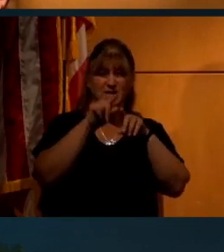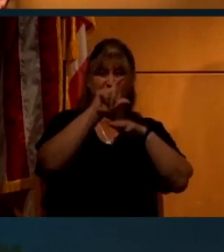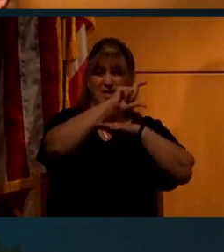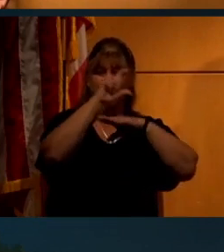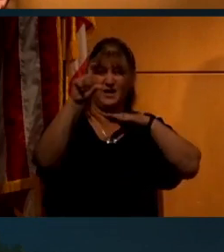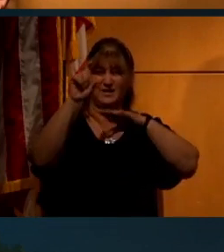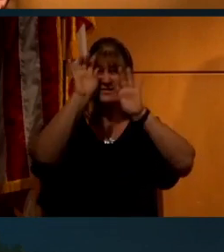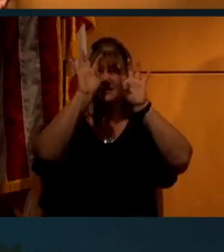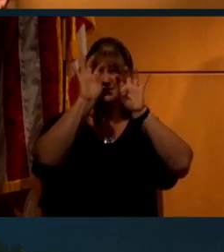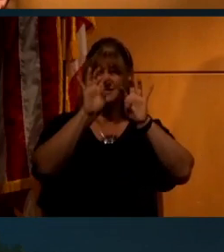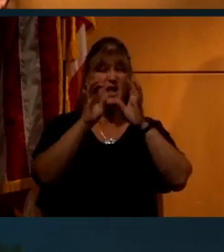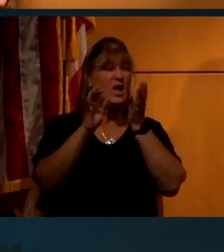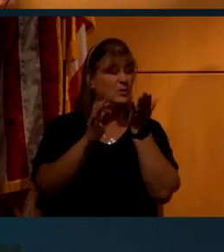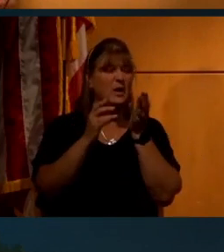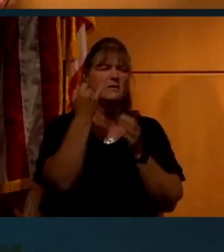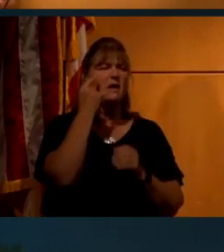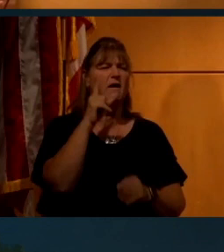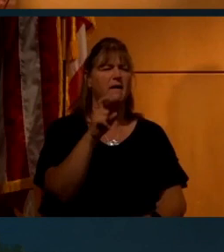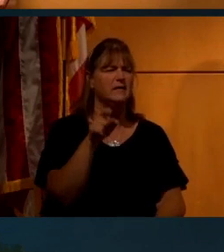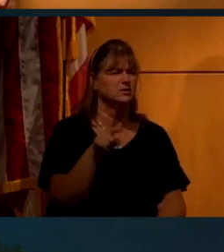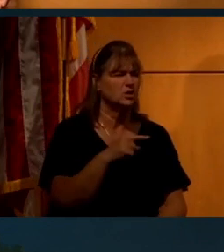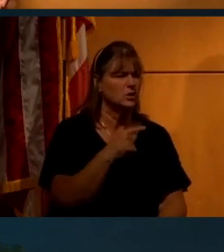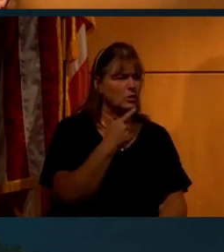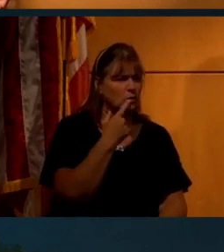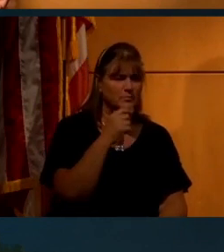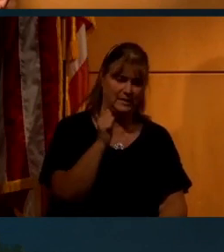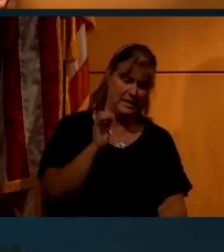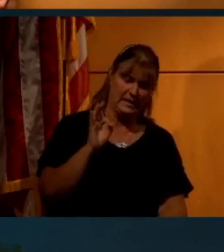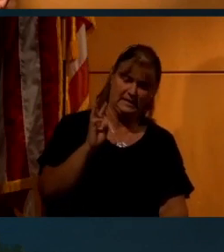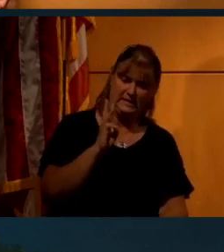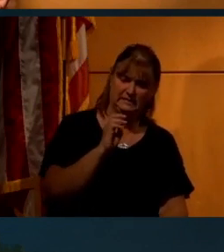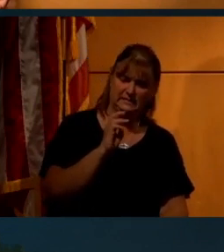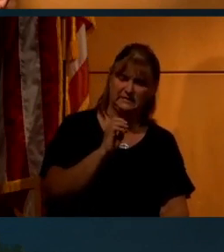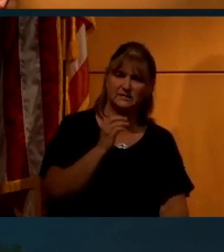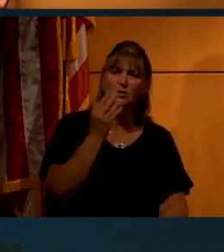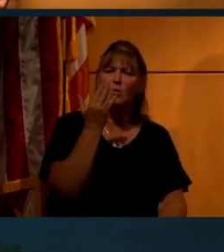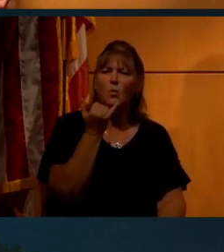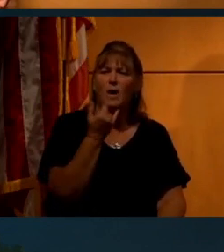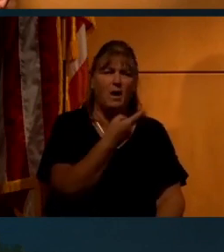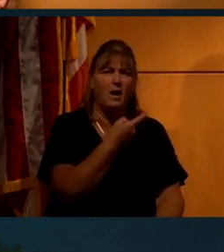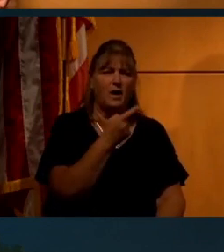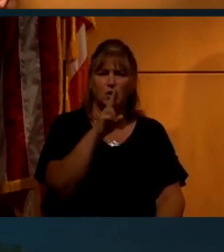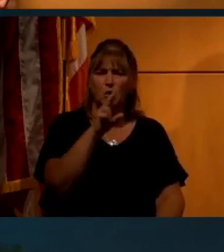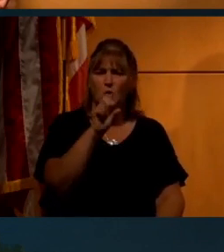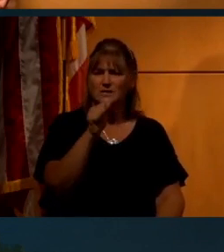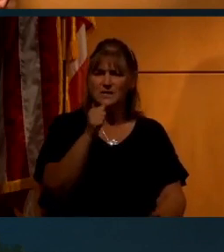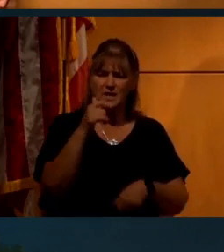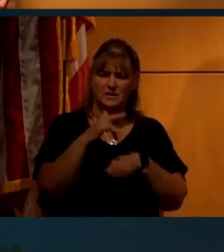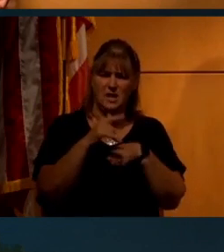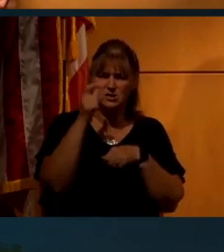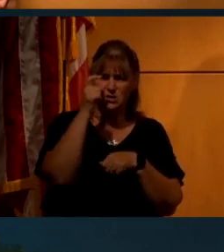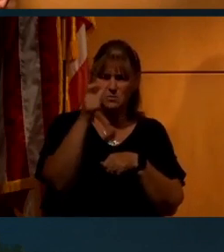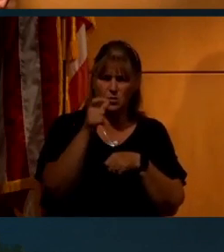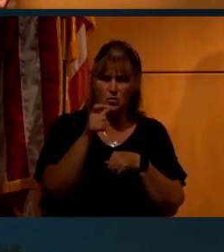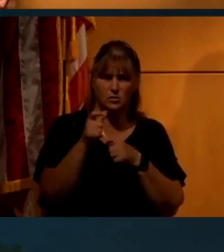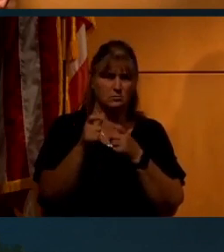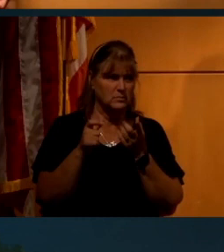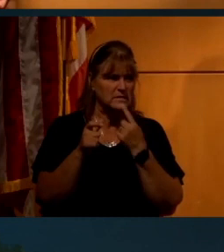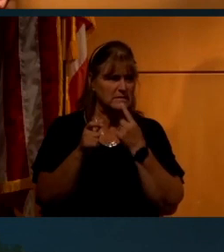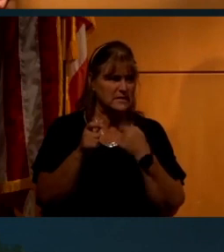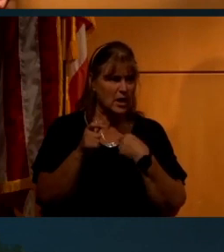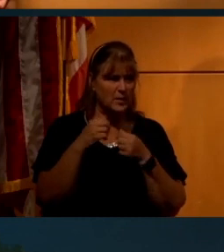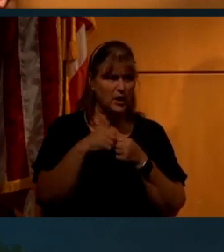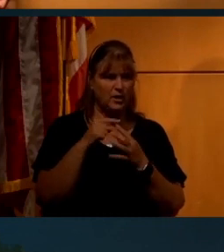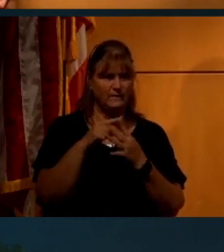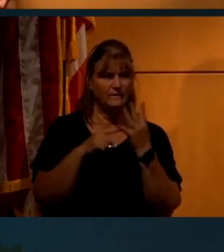sky there. And if I were to ask you in the 1960s why the United States went to the moon, can you answer